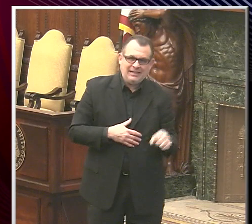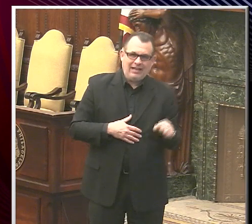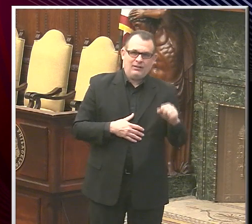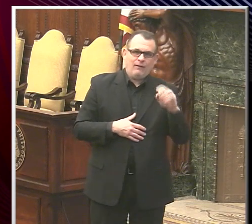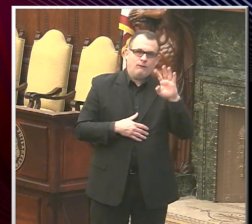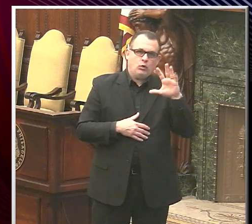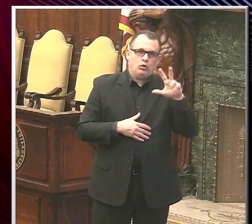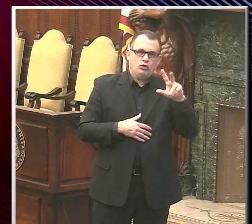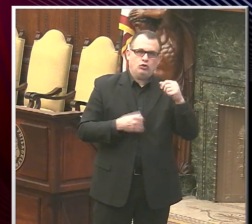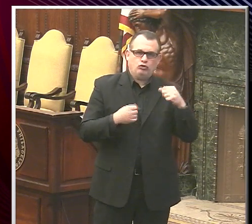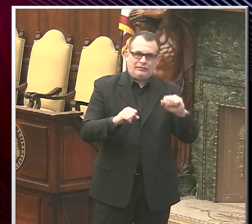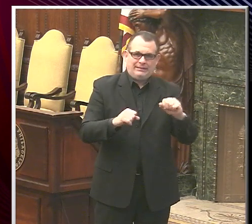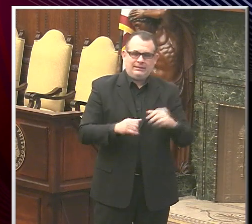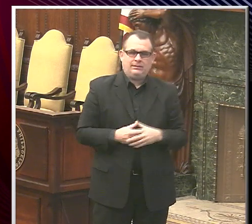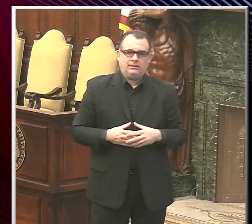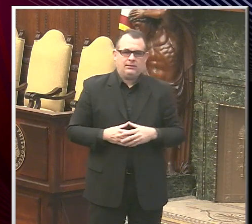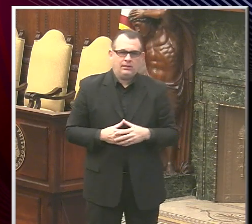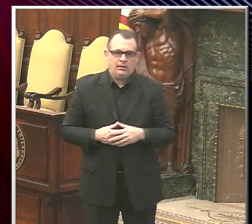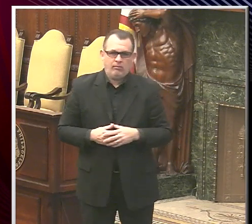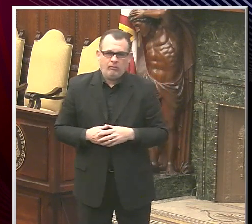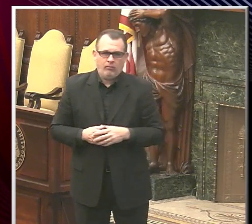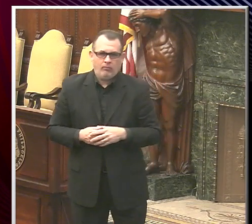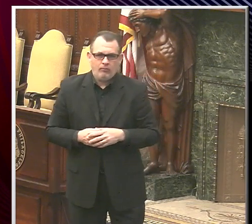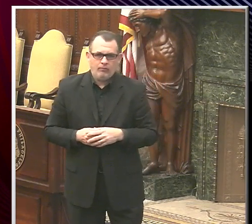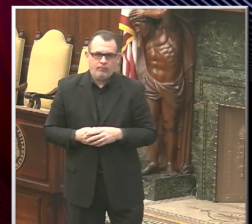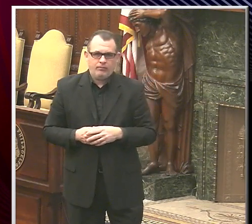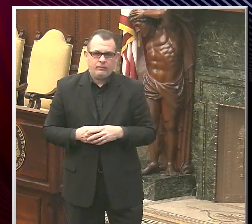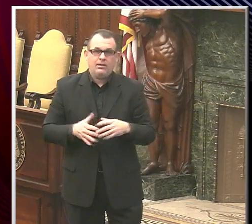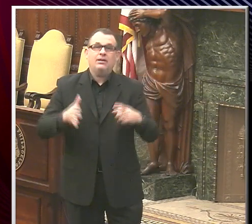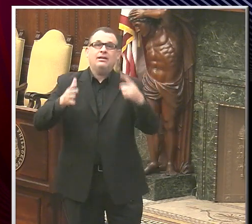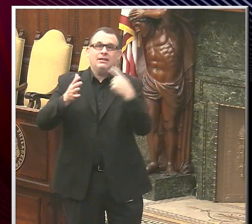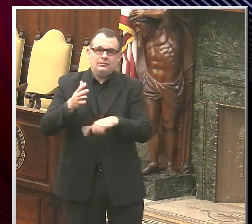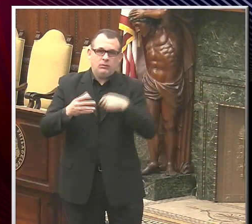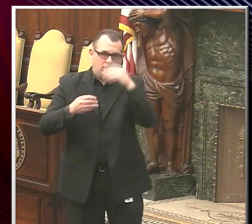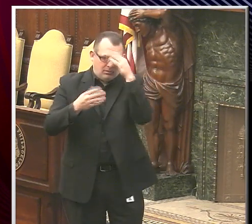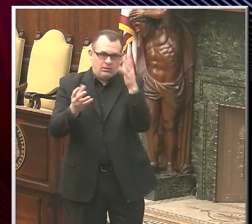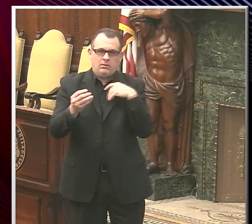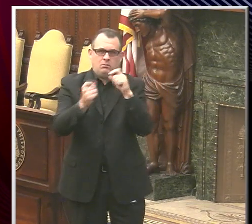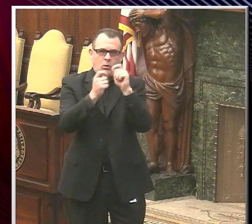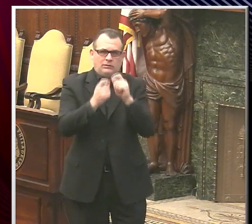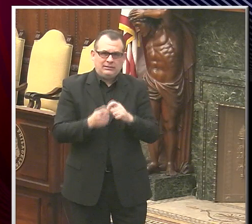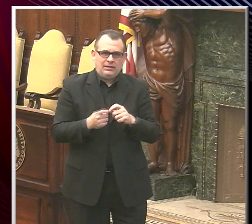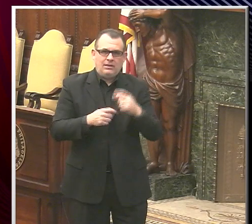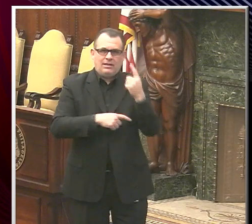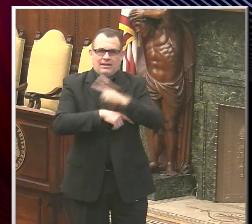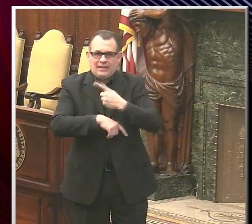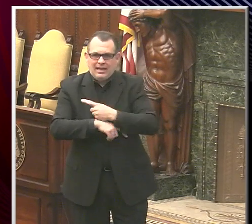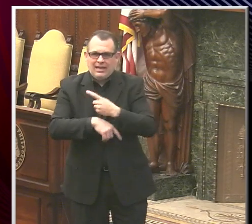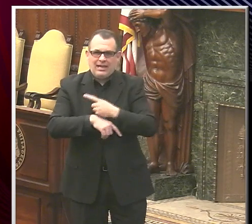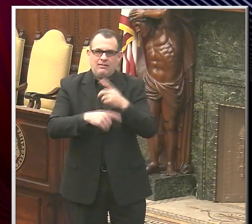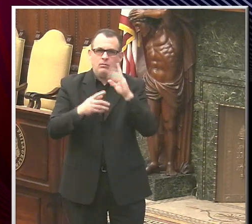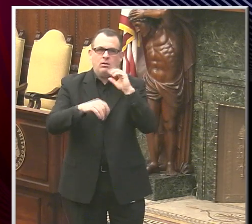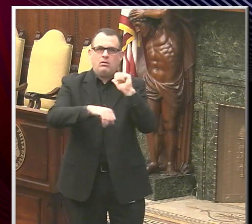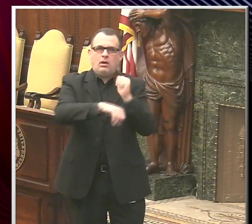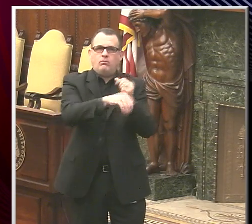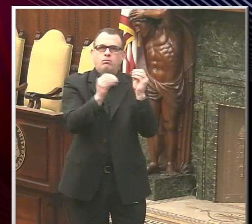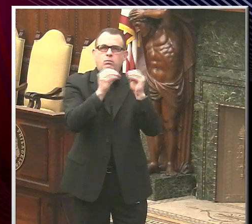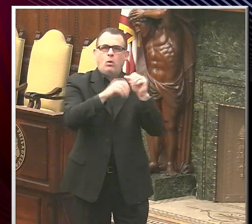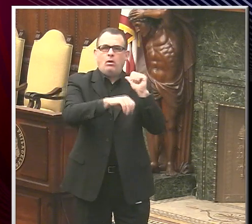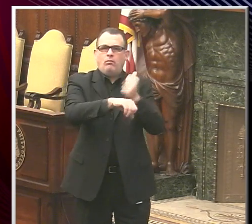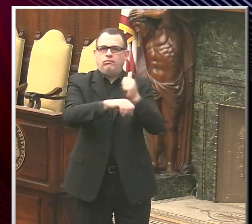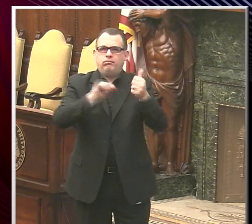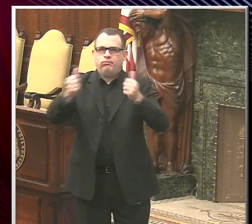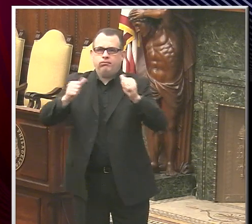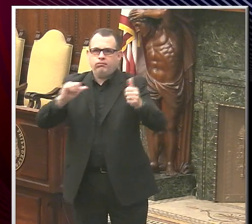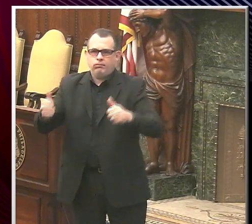is the third. Now within the next week, we'll get back to you with more specific dates about when the clinics are going to be at each